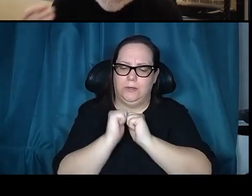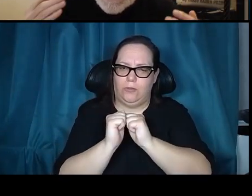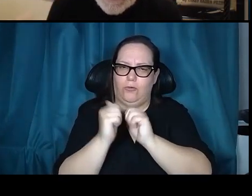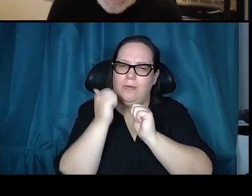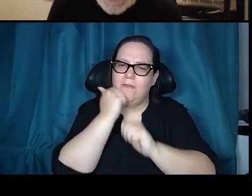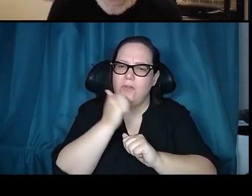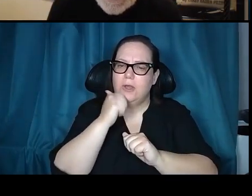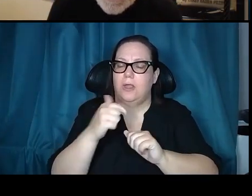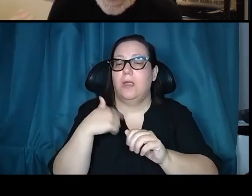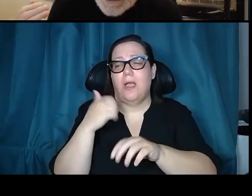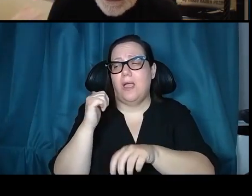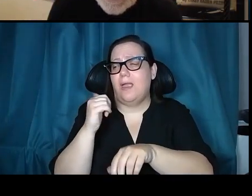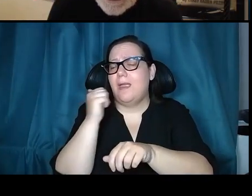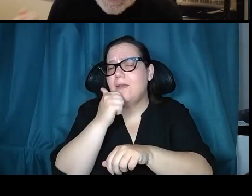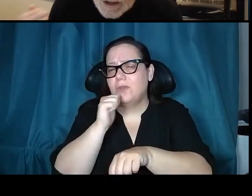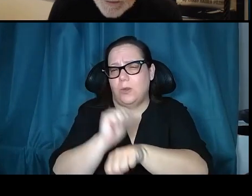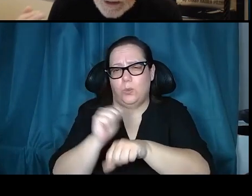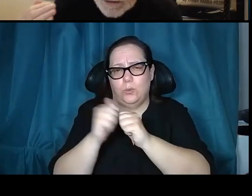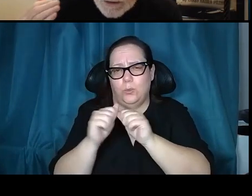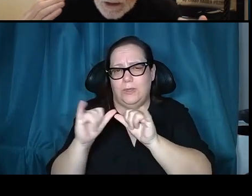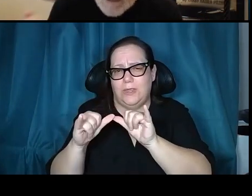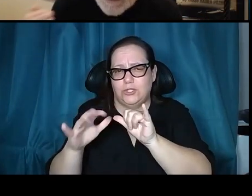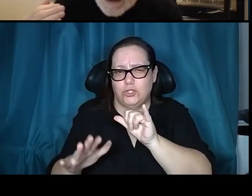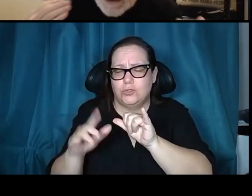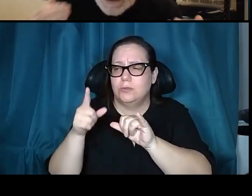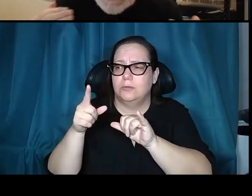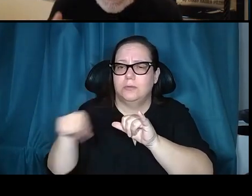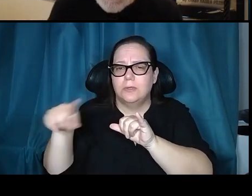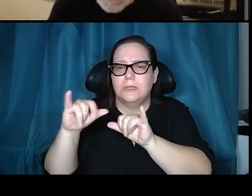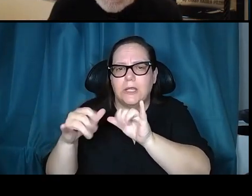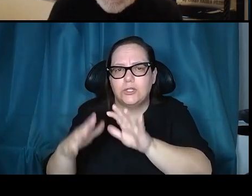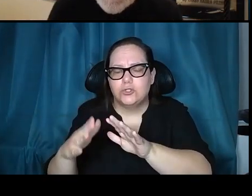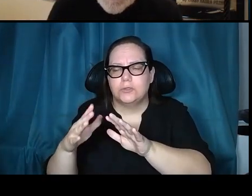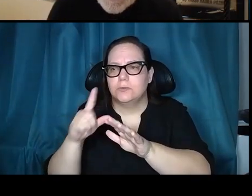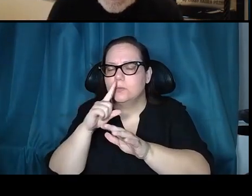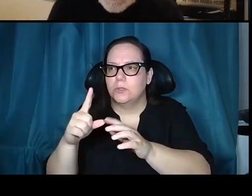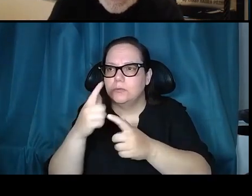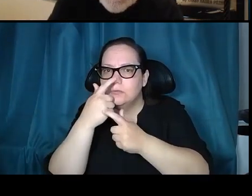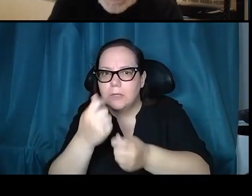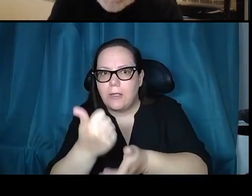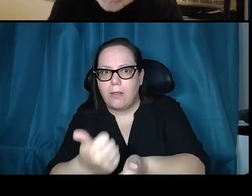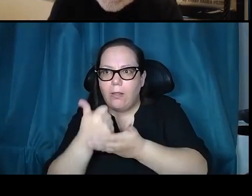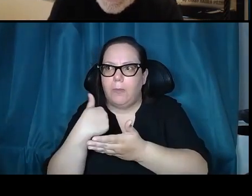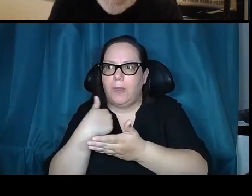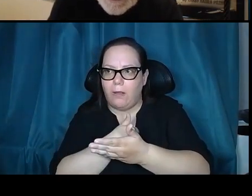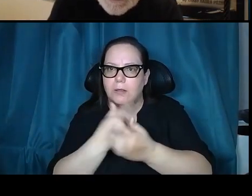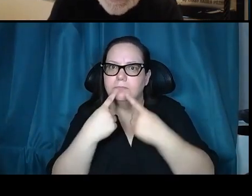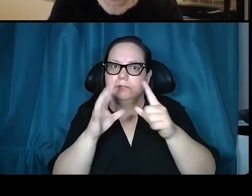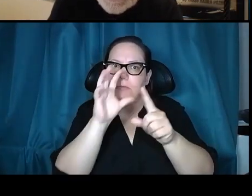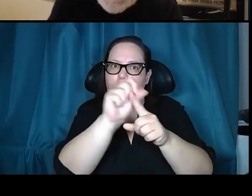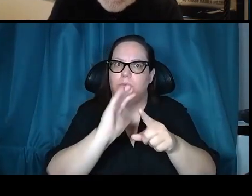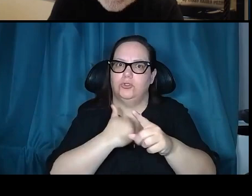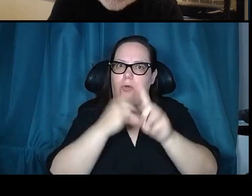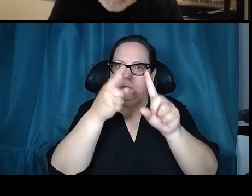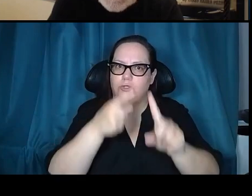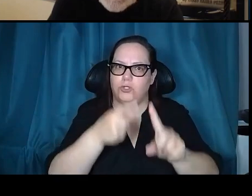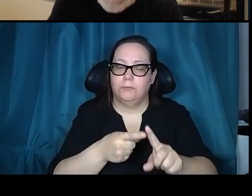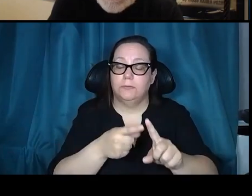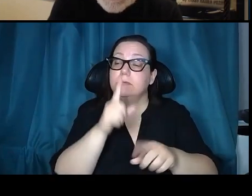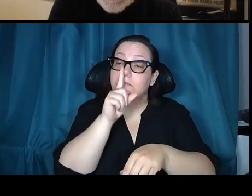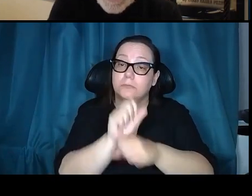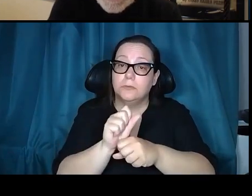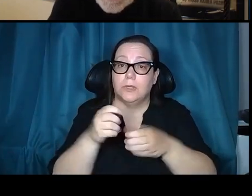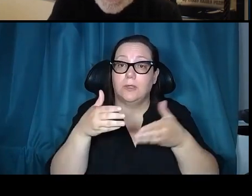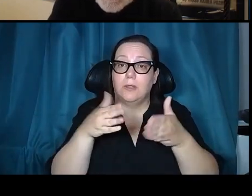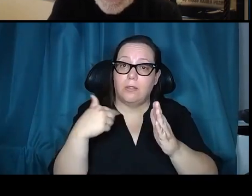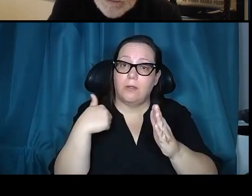And these engineers were interested in helping us accomplish our scientific objectives. And they really enable us to make our scientific